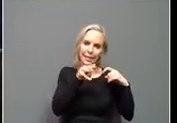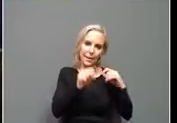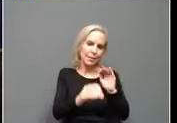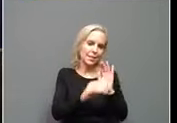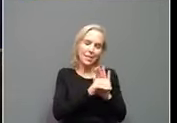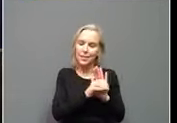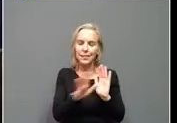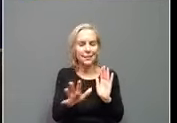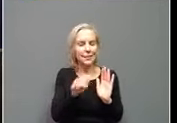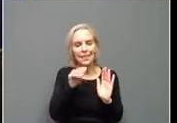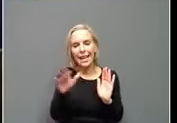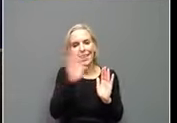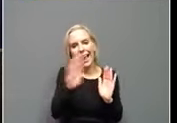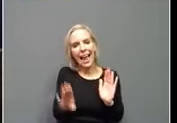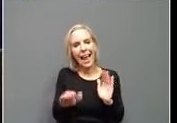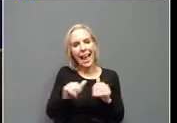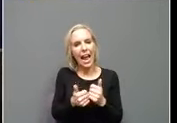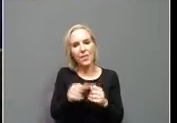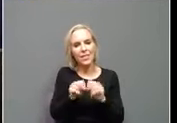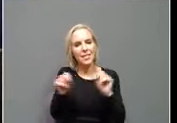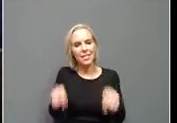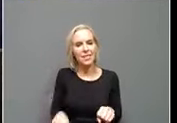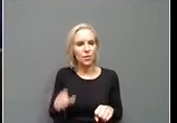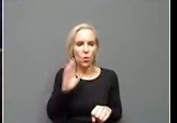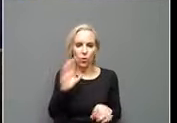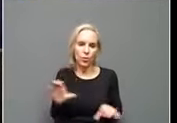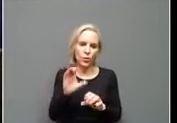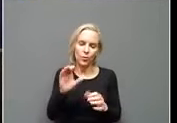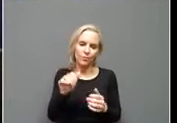It's just not ever how the system is going to play itself out.